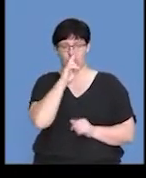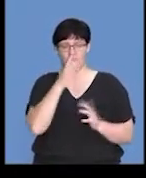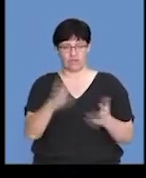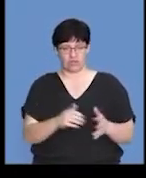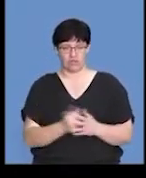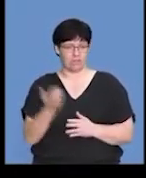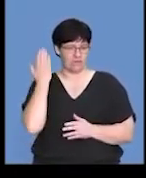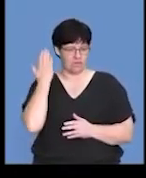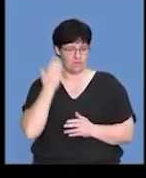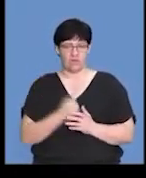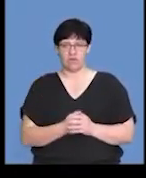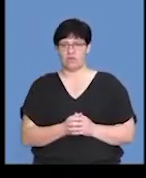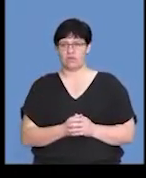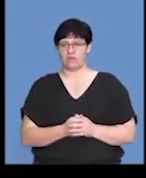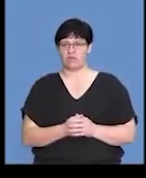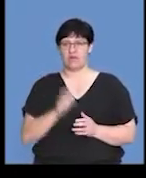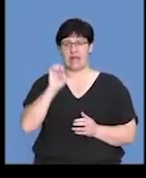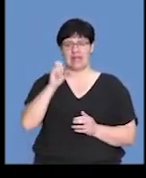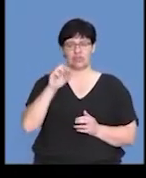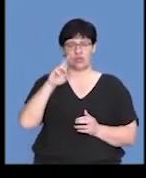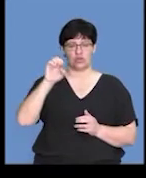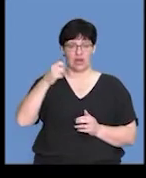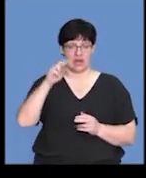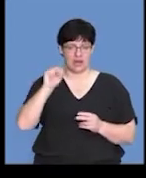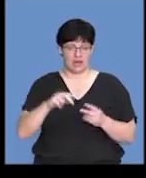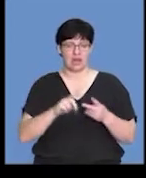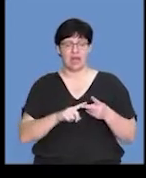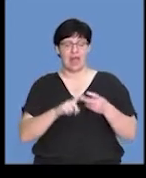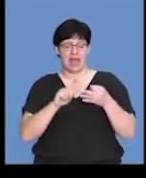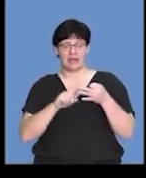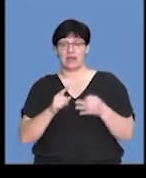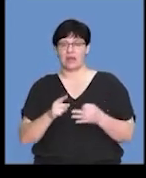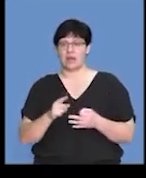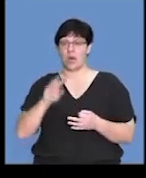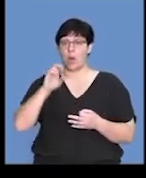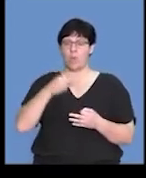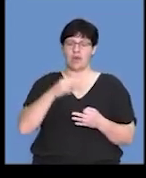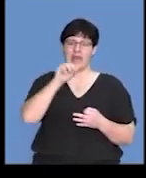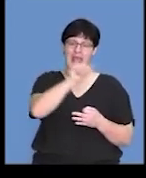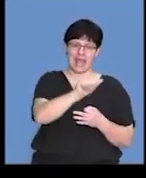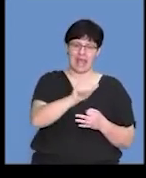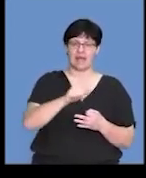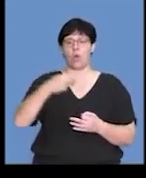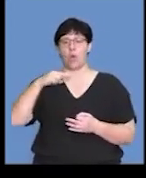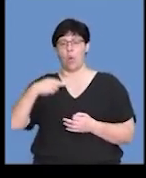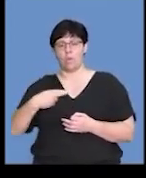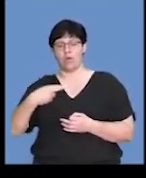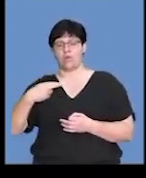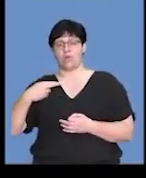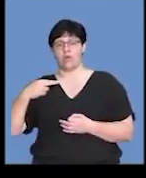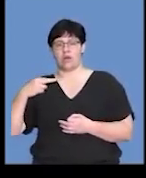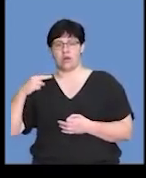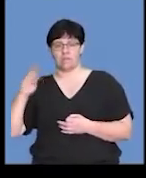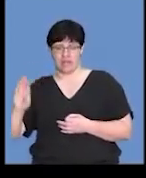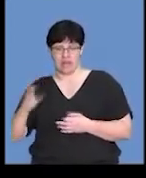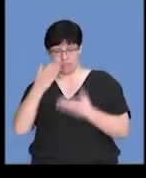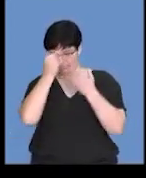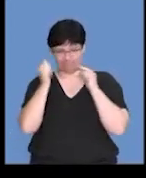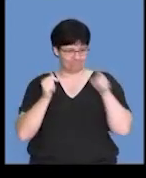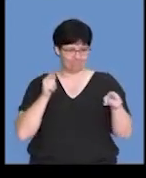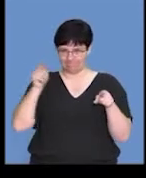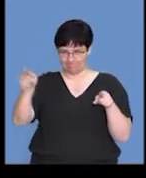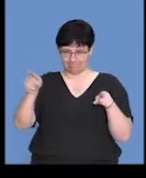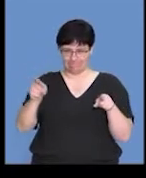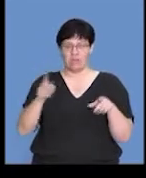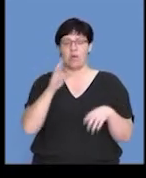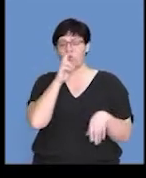previously. There's estrogen. And there are two other hormones called hormone A and hormone B, which are unknown. And obviously that's going to